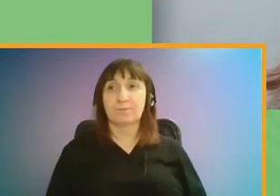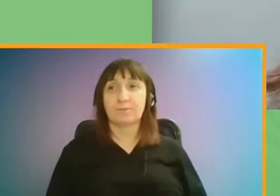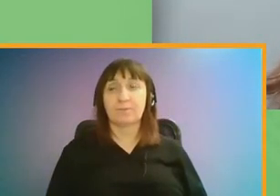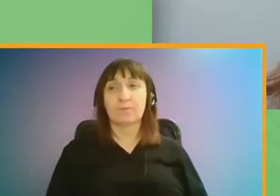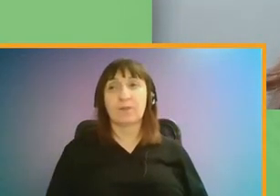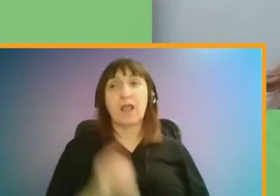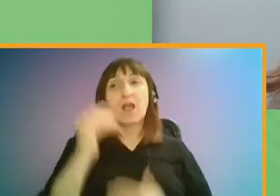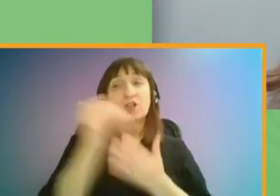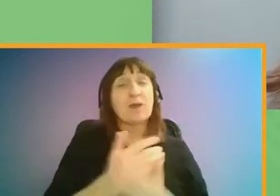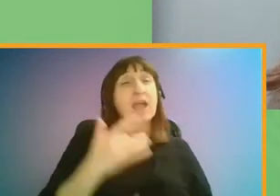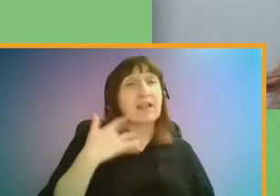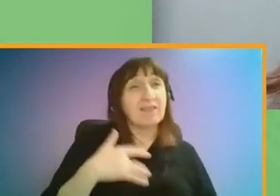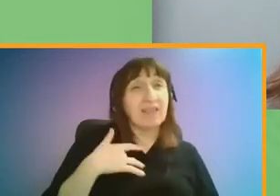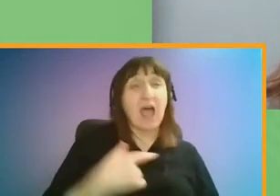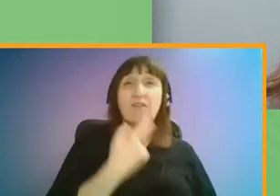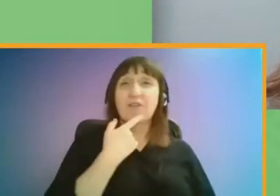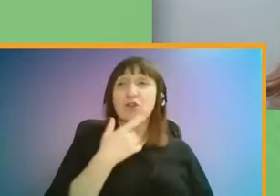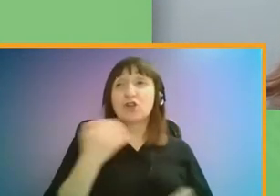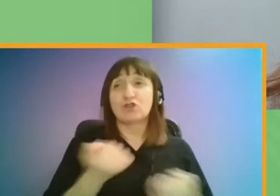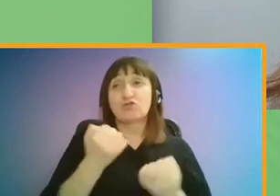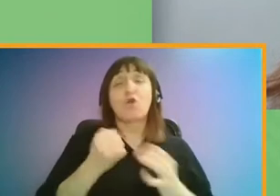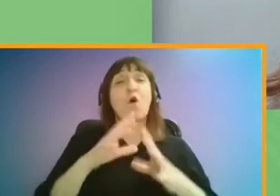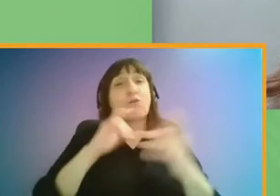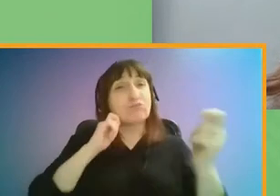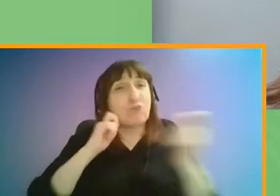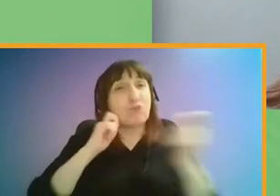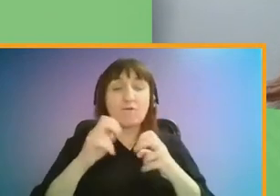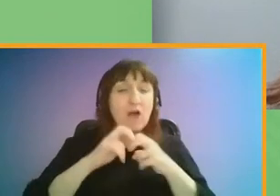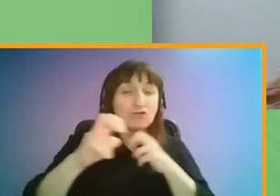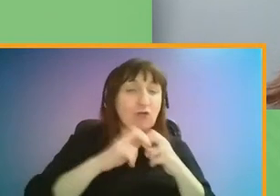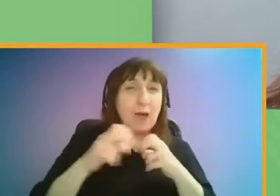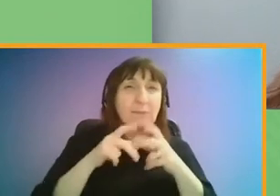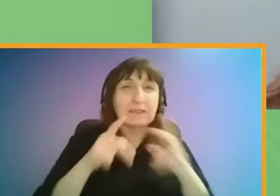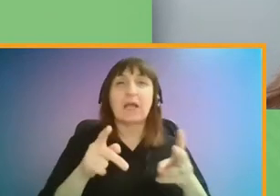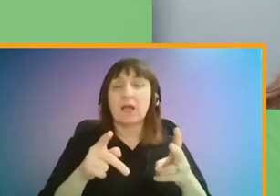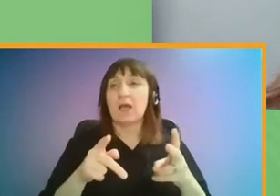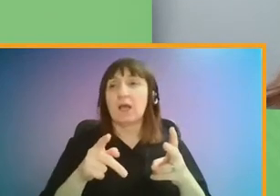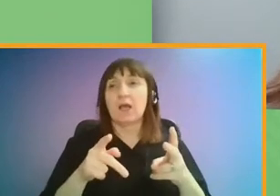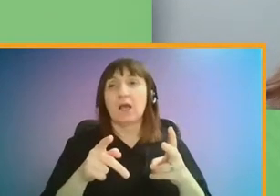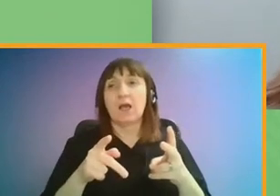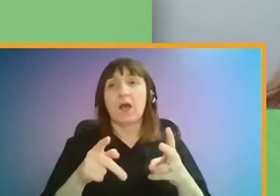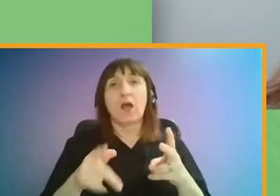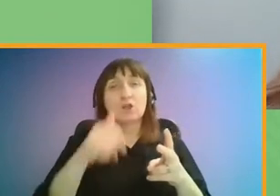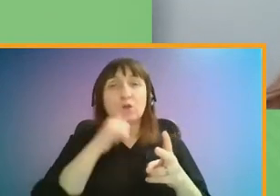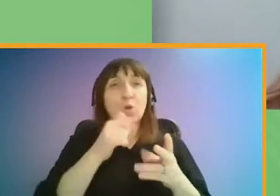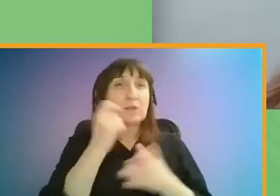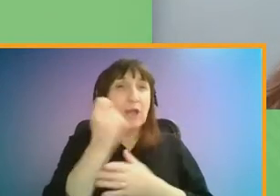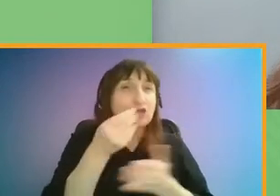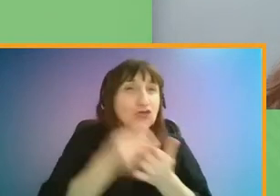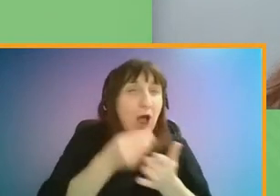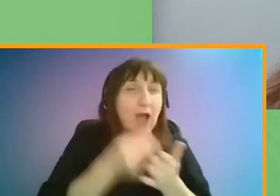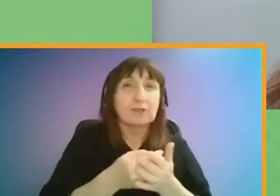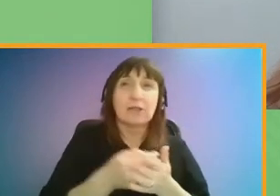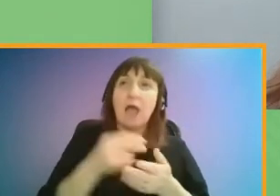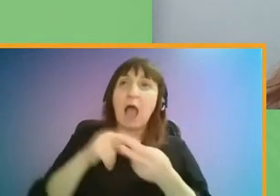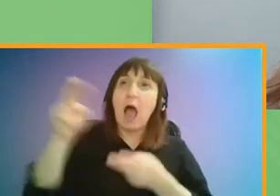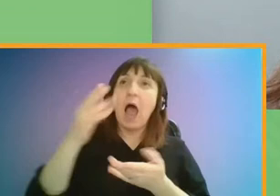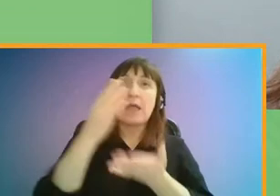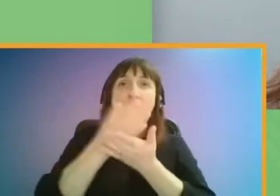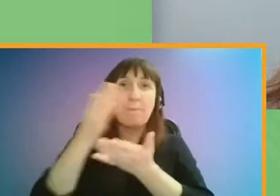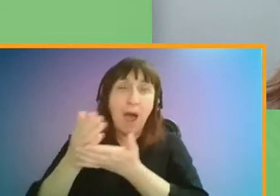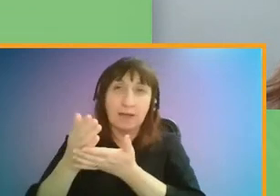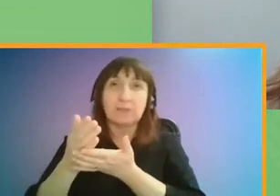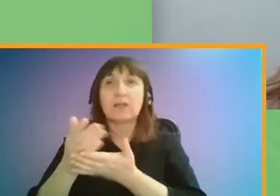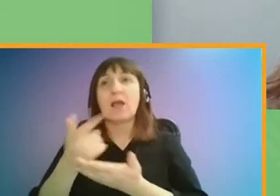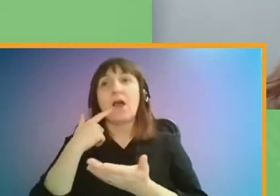and health, we need a strong overhaul of the transport system, smart ride price, user charging, higher parking charges and more costly